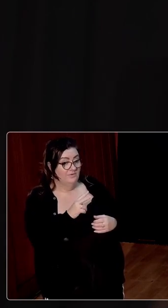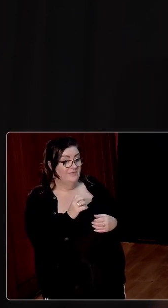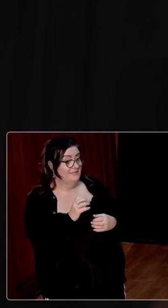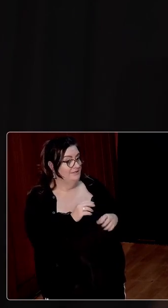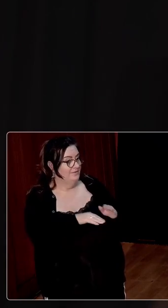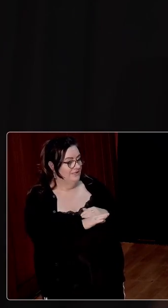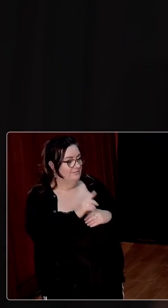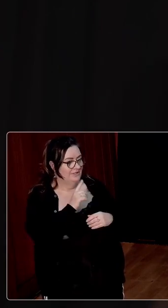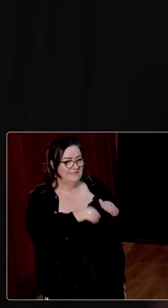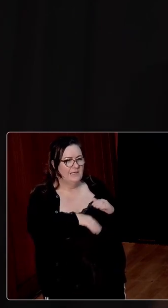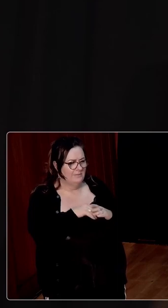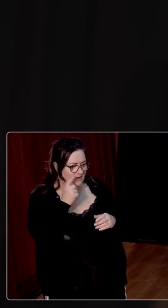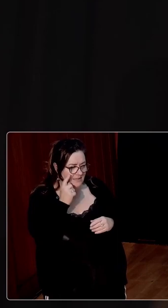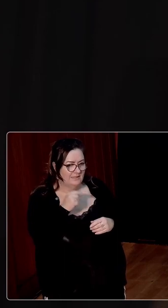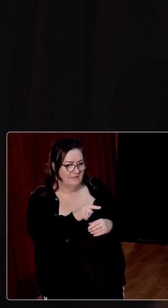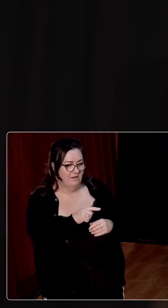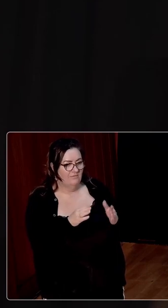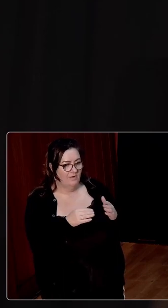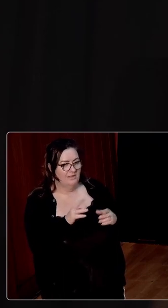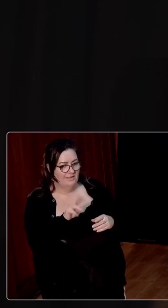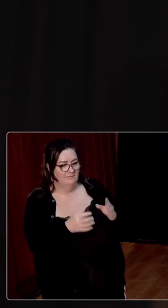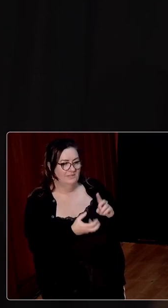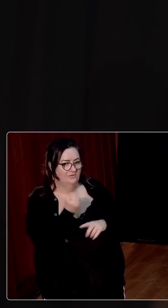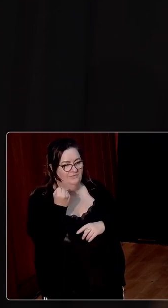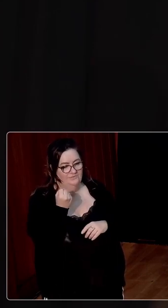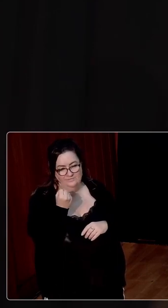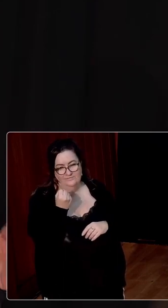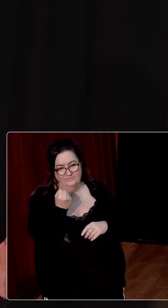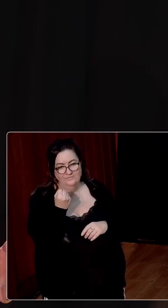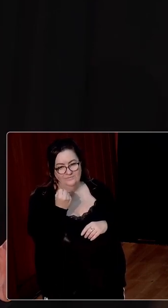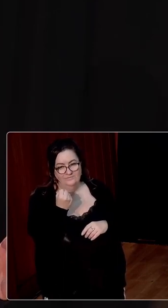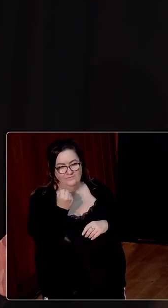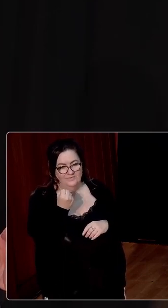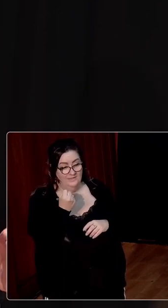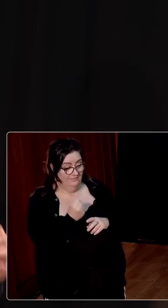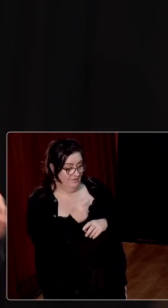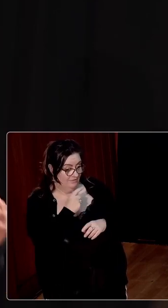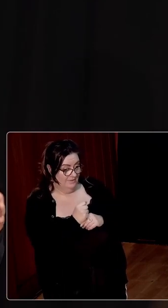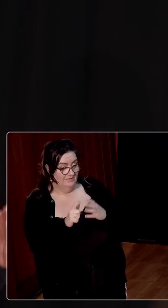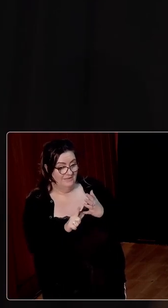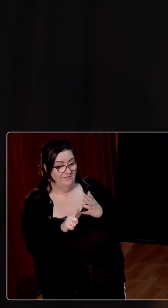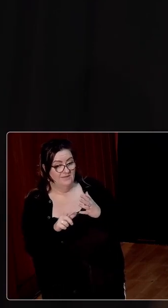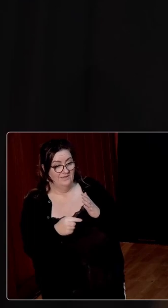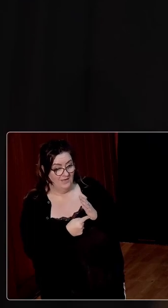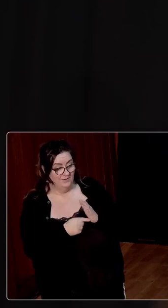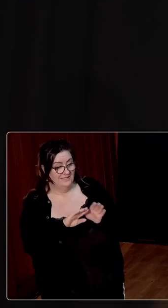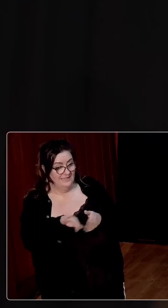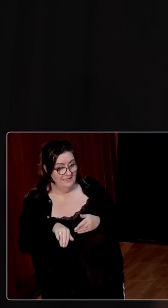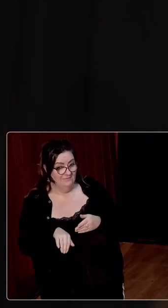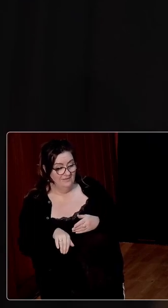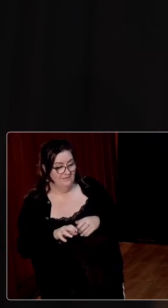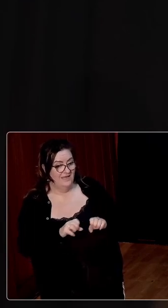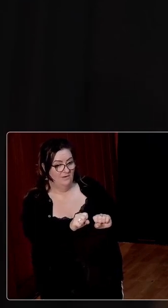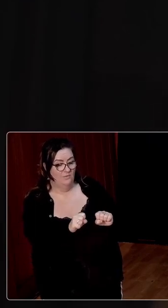But that's the limit, I think, of what could be achieved. In the scale of 7,000 boys leaving school to take